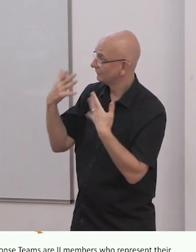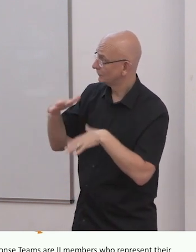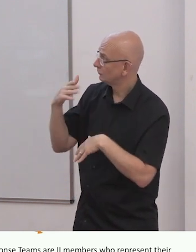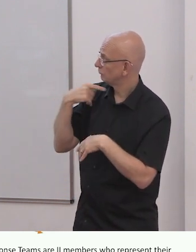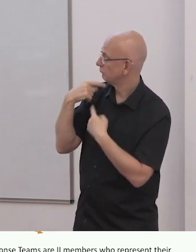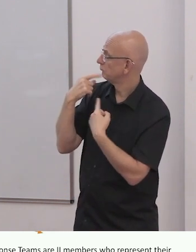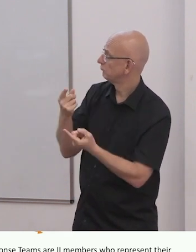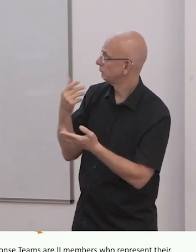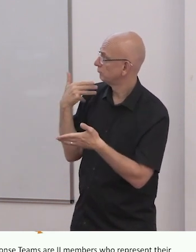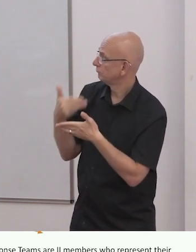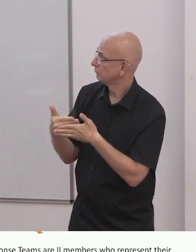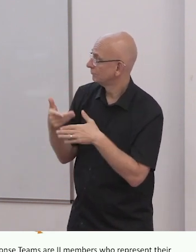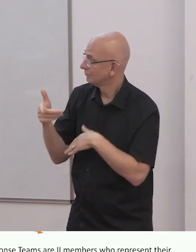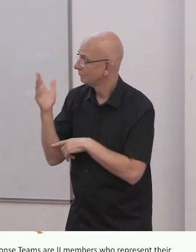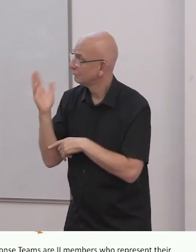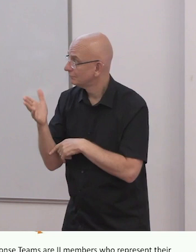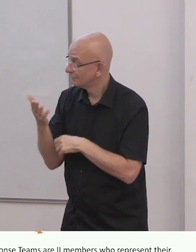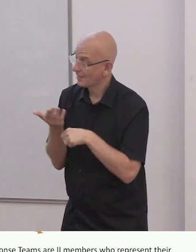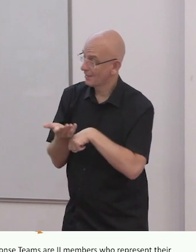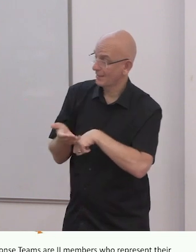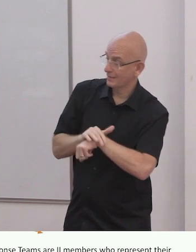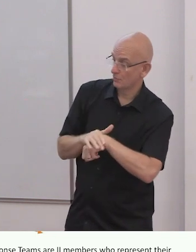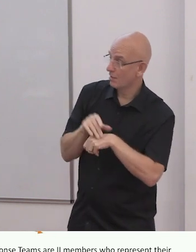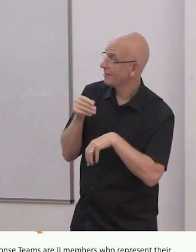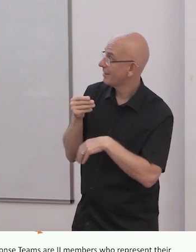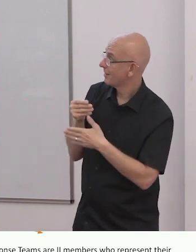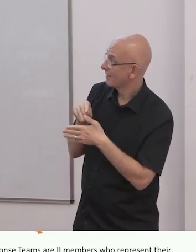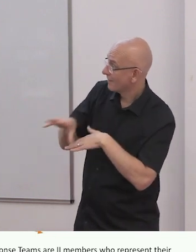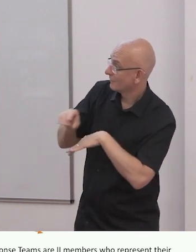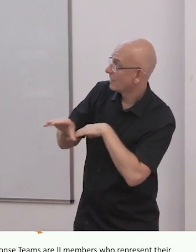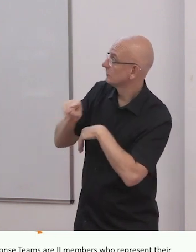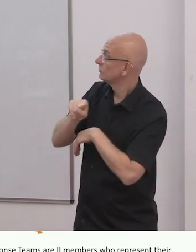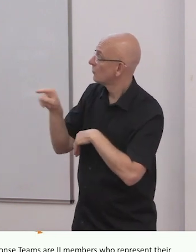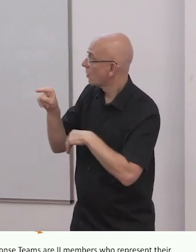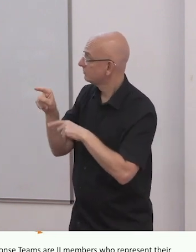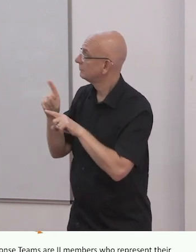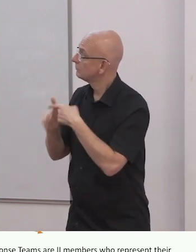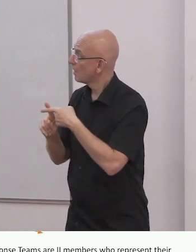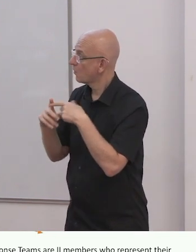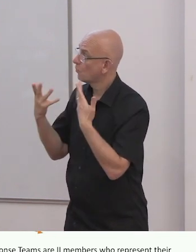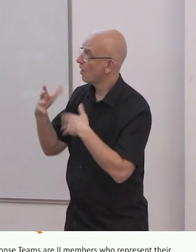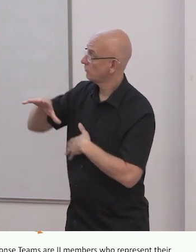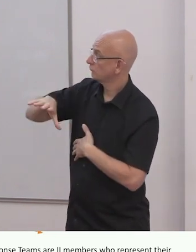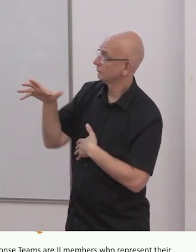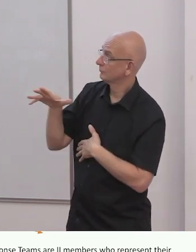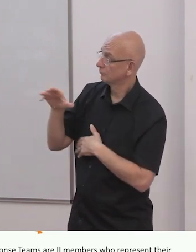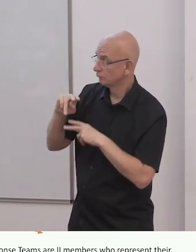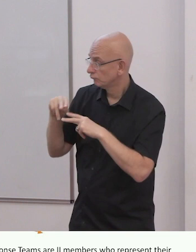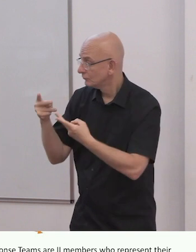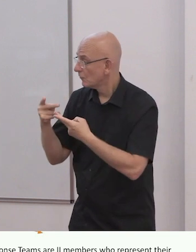and the regional response teams. The expert advisors are individually who